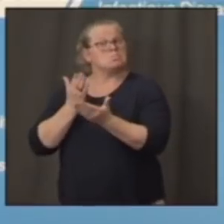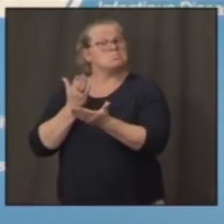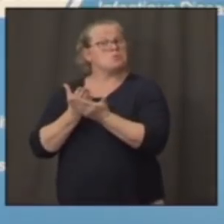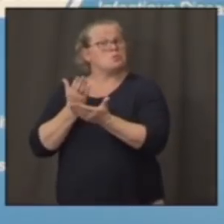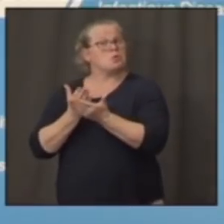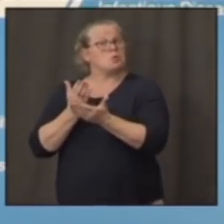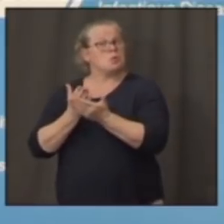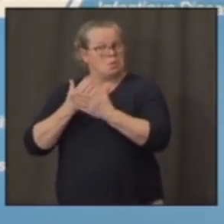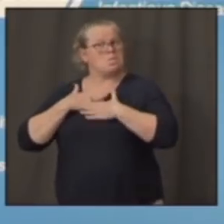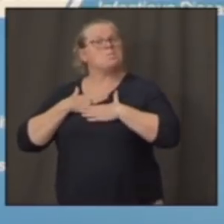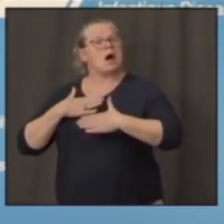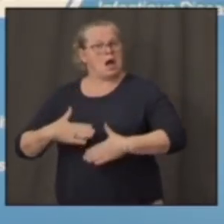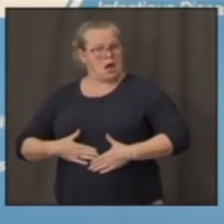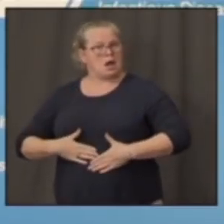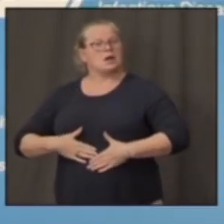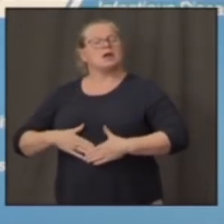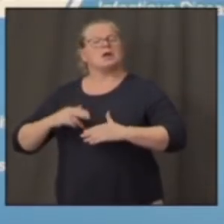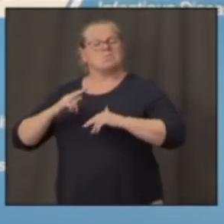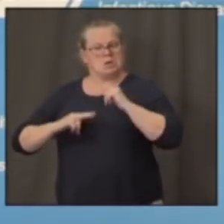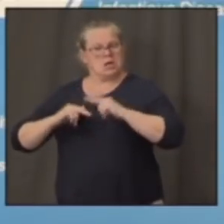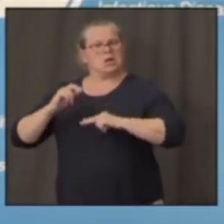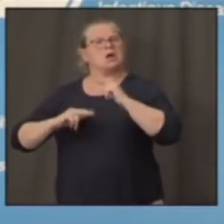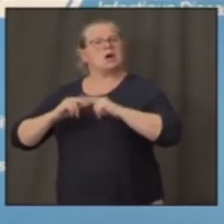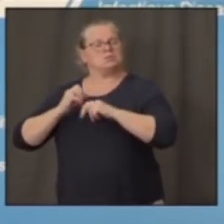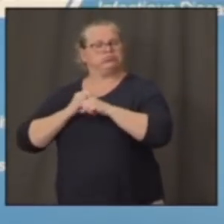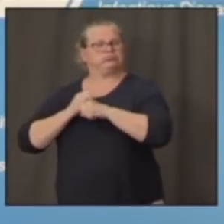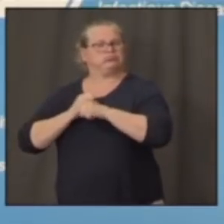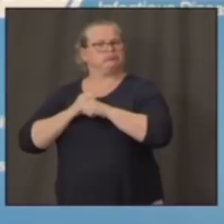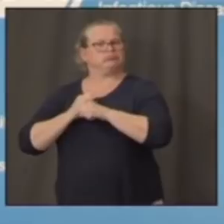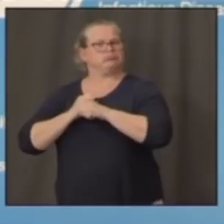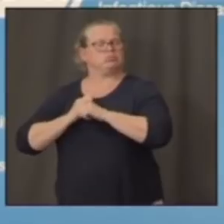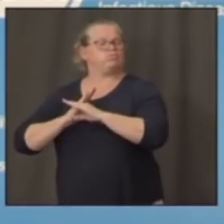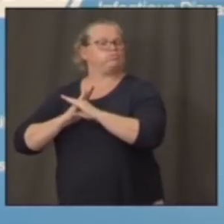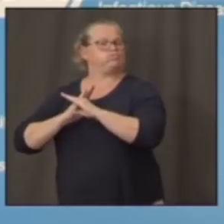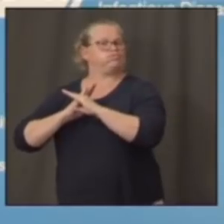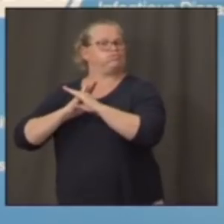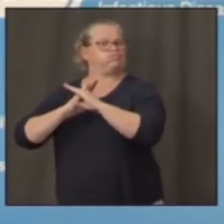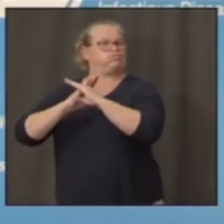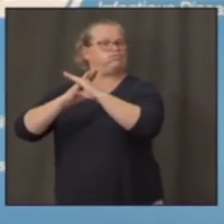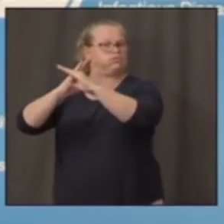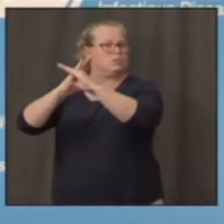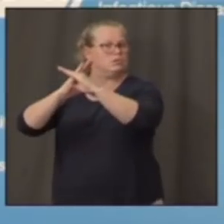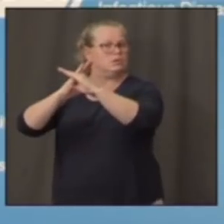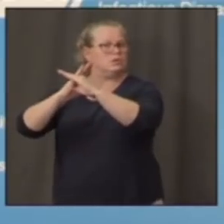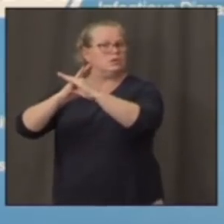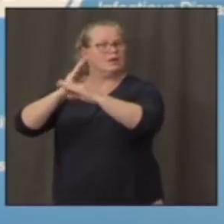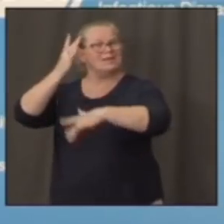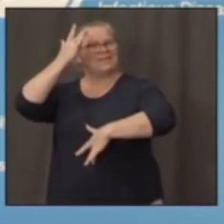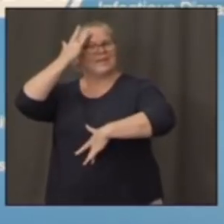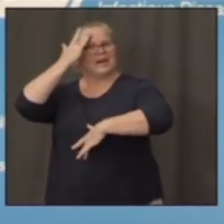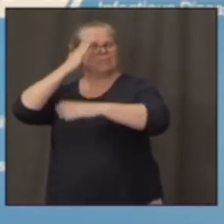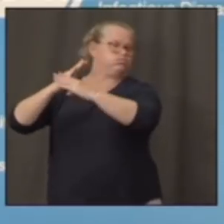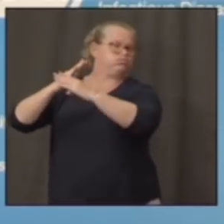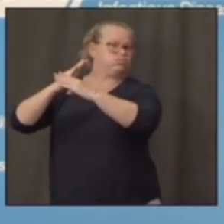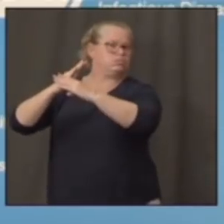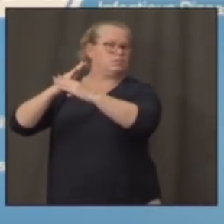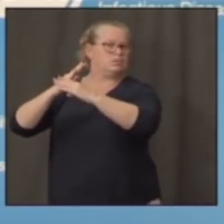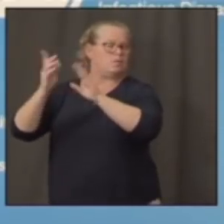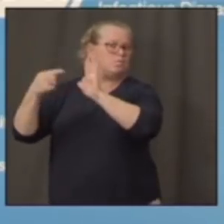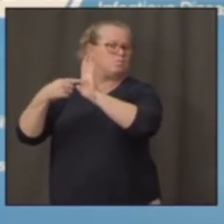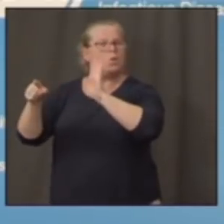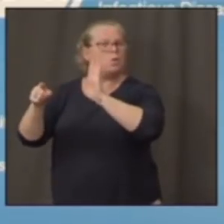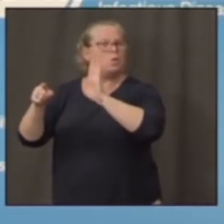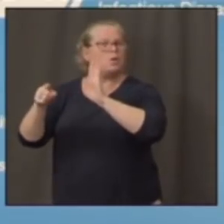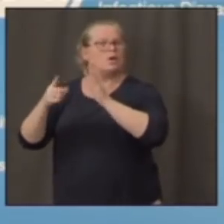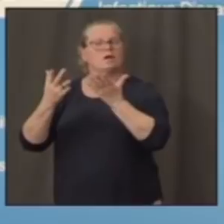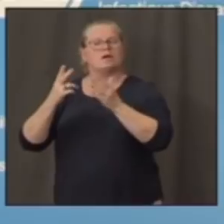response that is predictive that the vaccine would be effective, namely a level of neutralizing antibody that